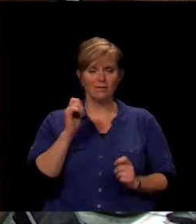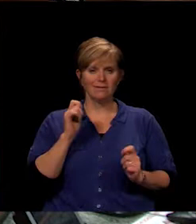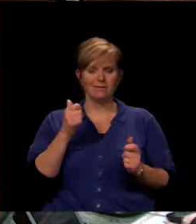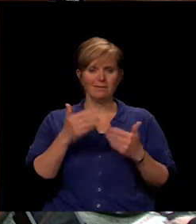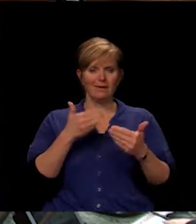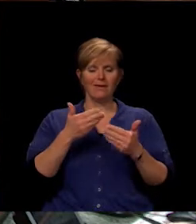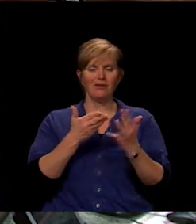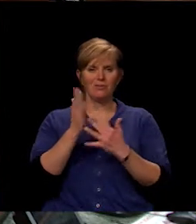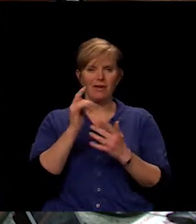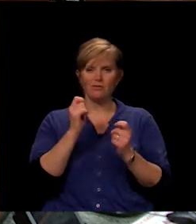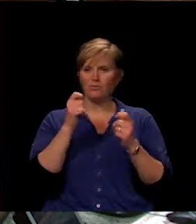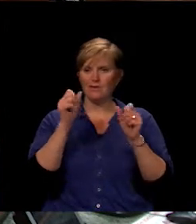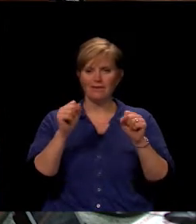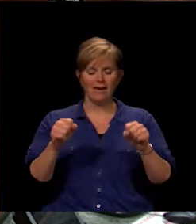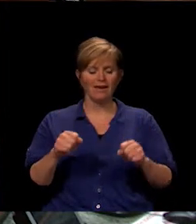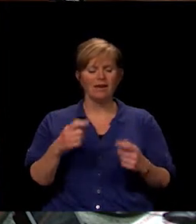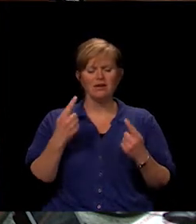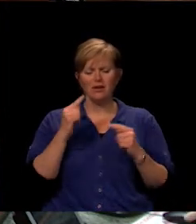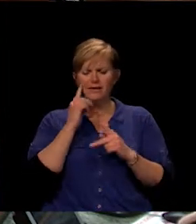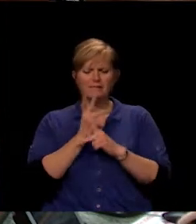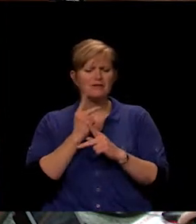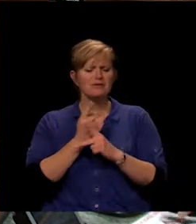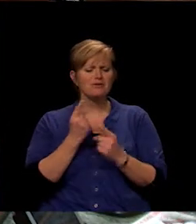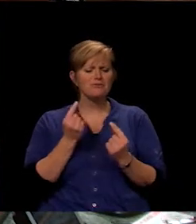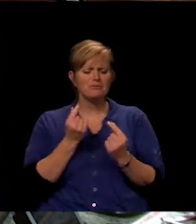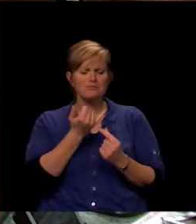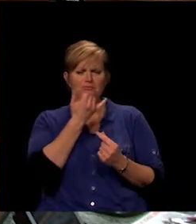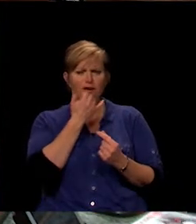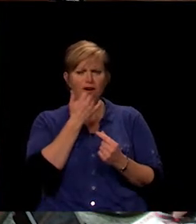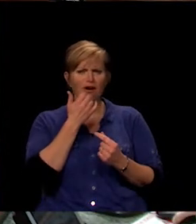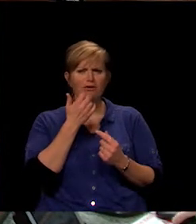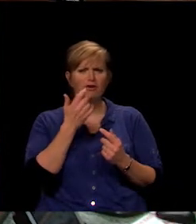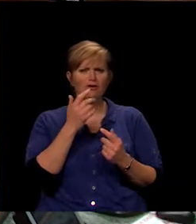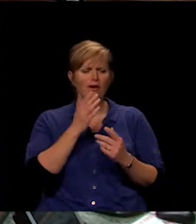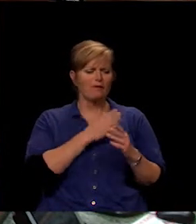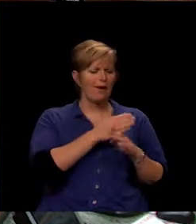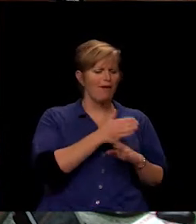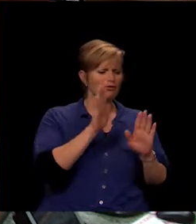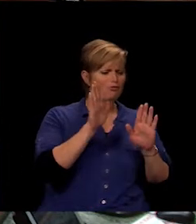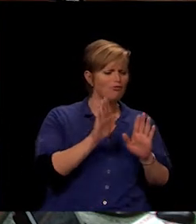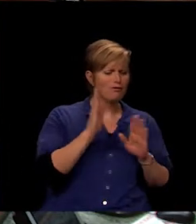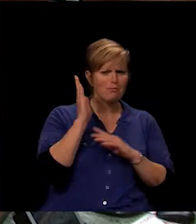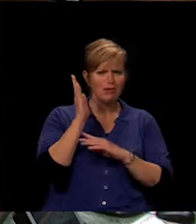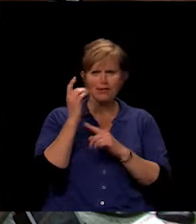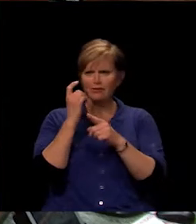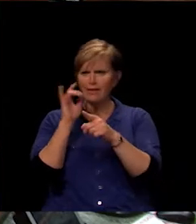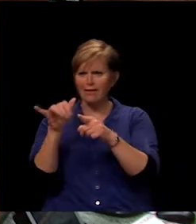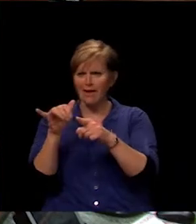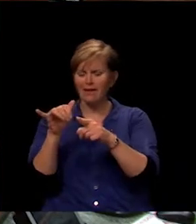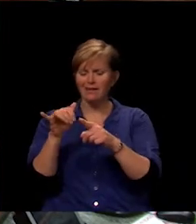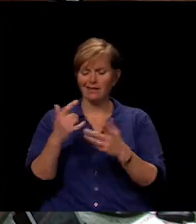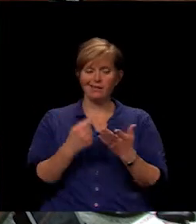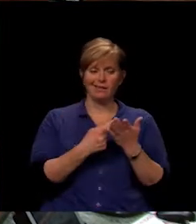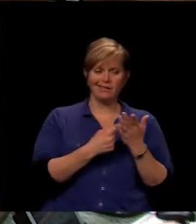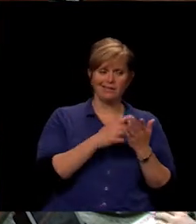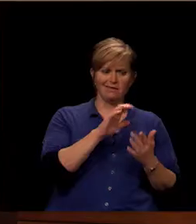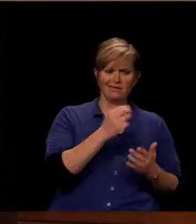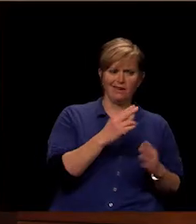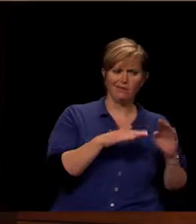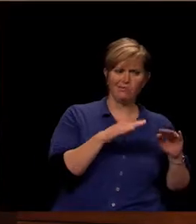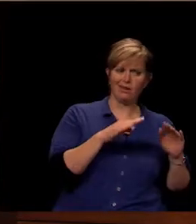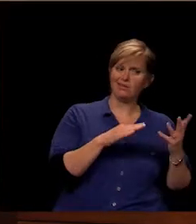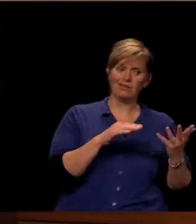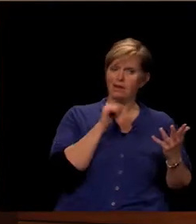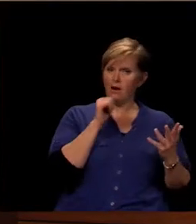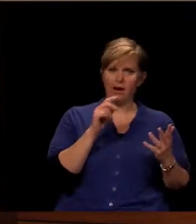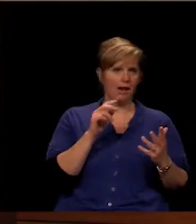as he can. I'm to figure out what I did wrong to have to follow great presentations like that with the discussion of cash balances, but I'll do it